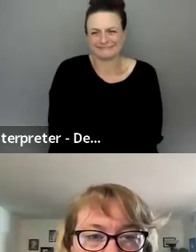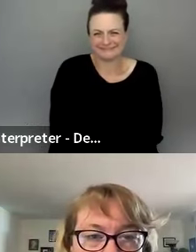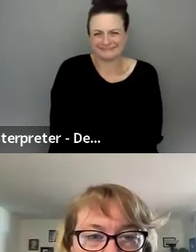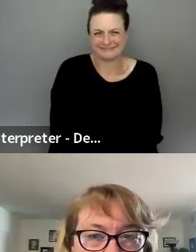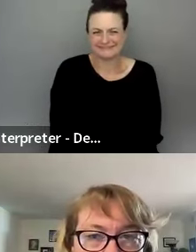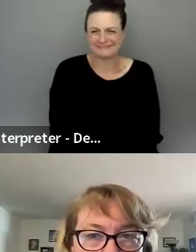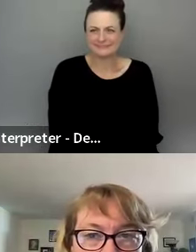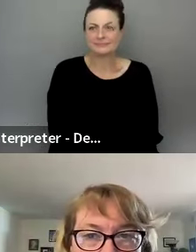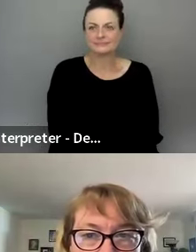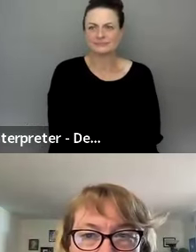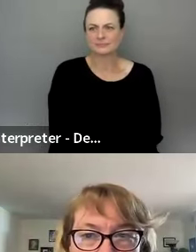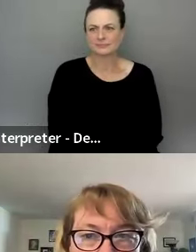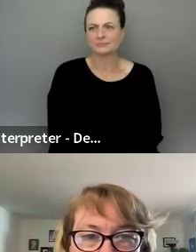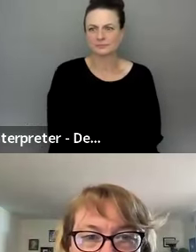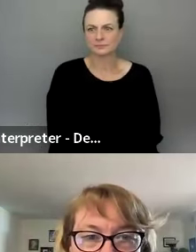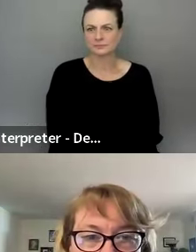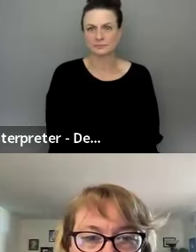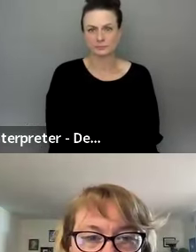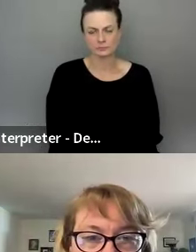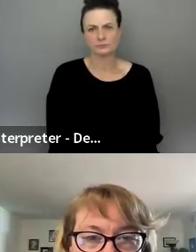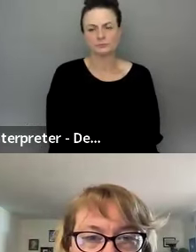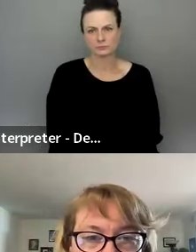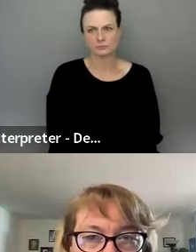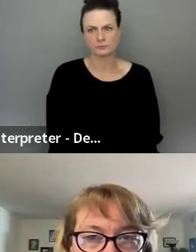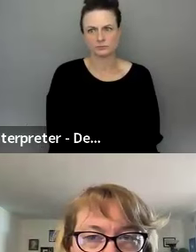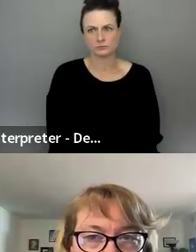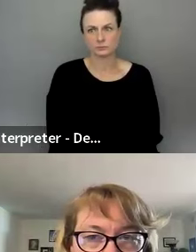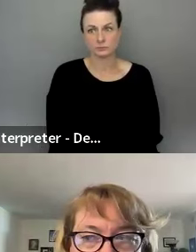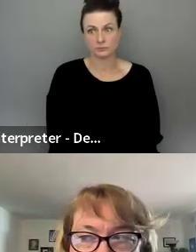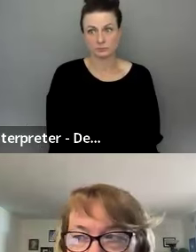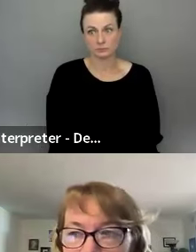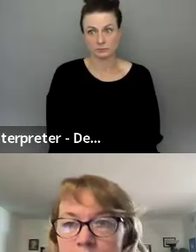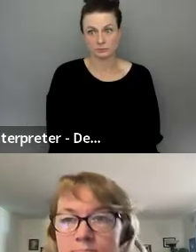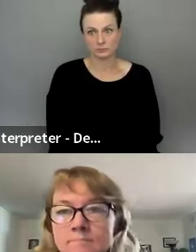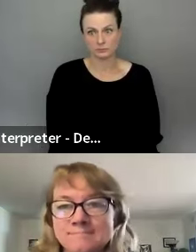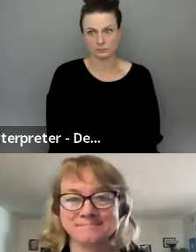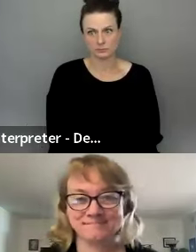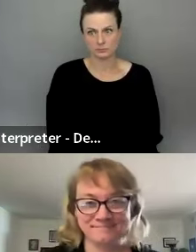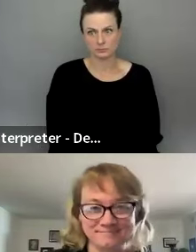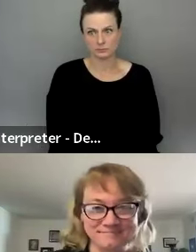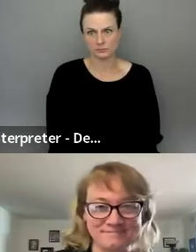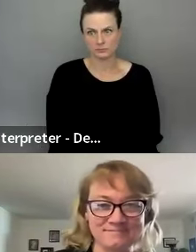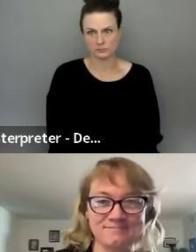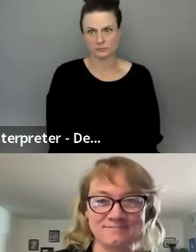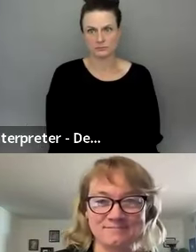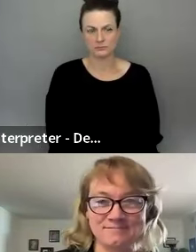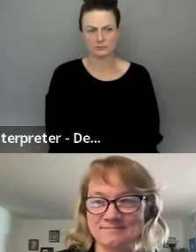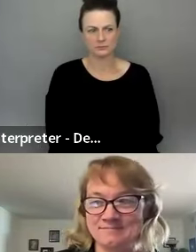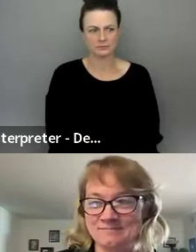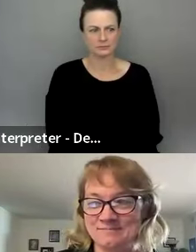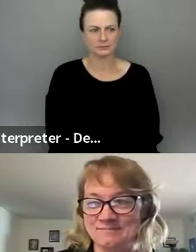the same stuff as last time, maybe more, as you know, I never let you rest. You're going to be there and work,